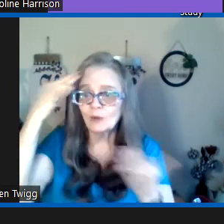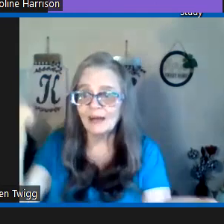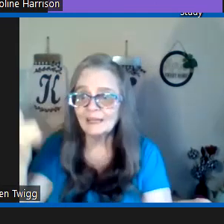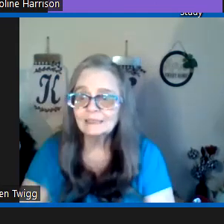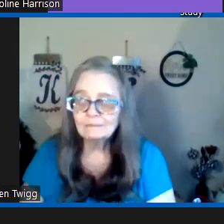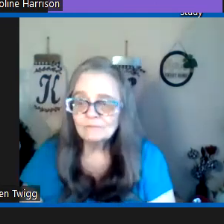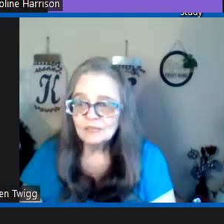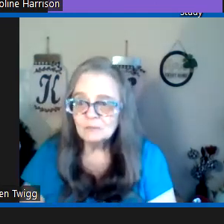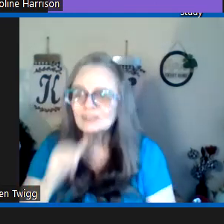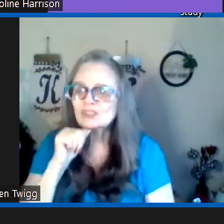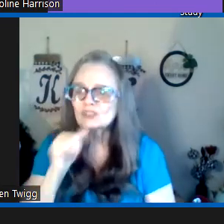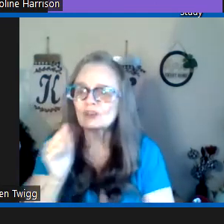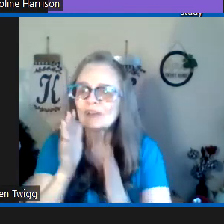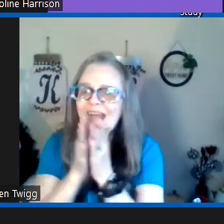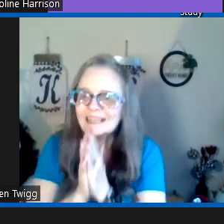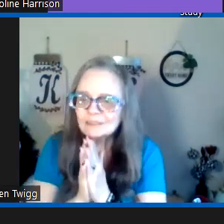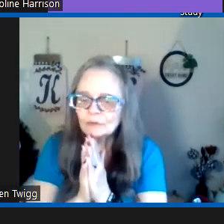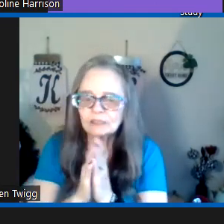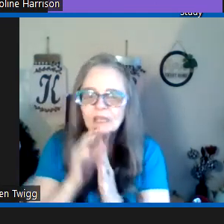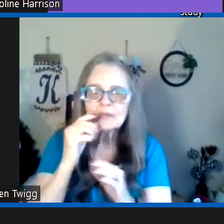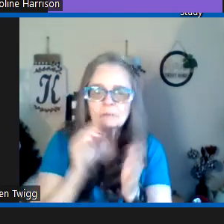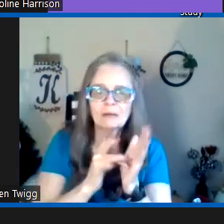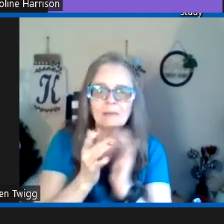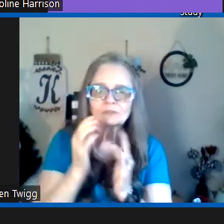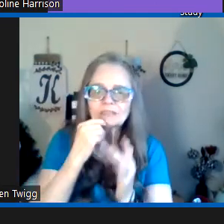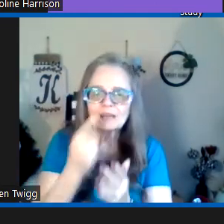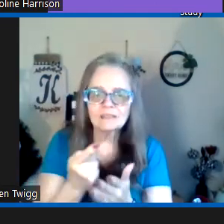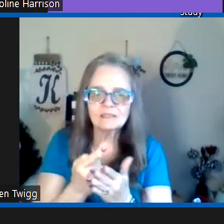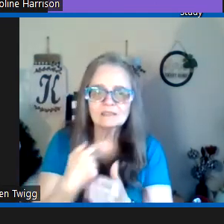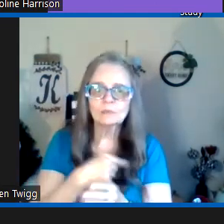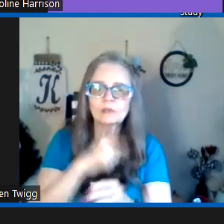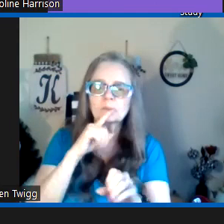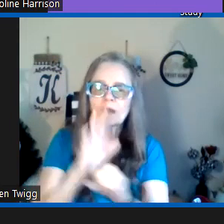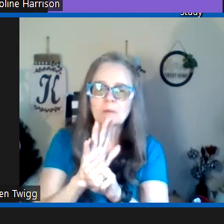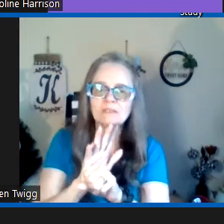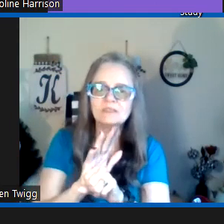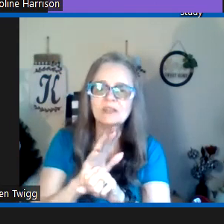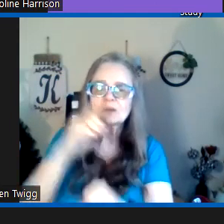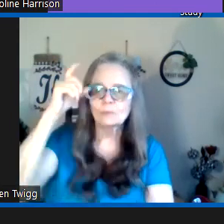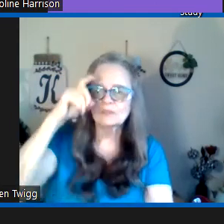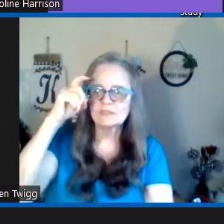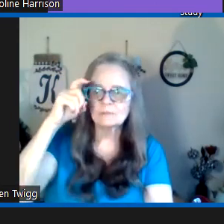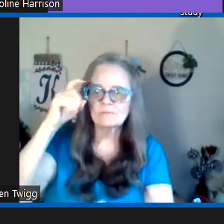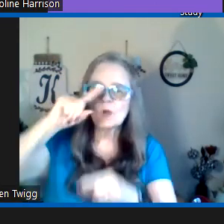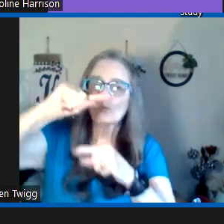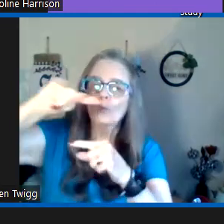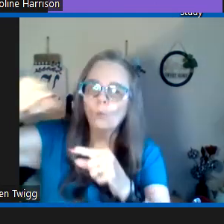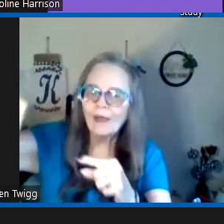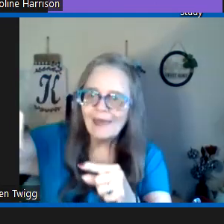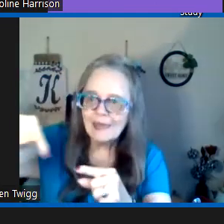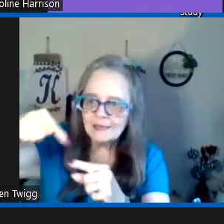wisdom why because you don't ask for it the bible tells us we are promised wisdom